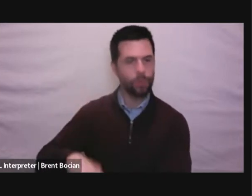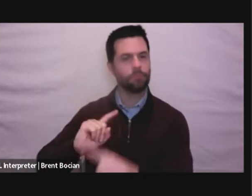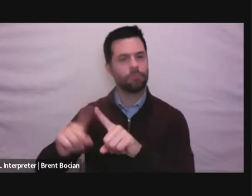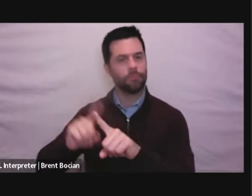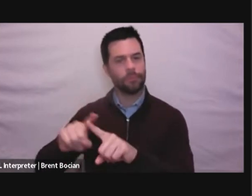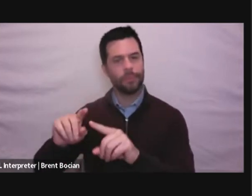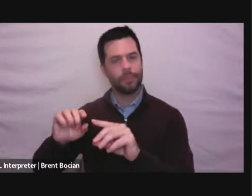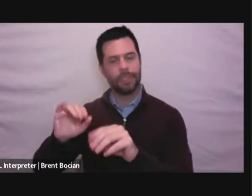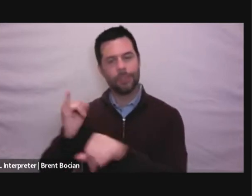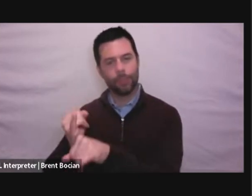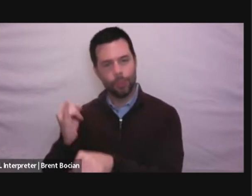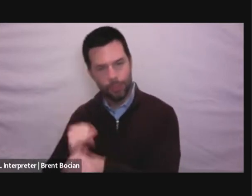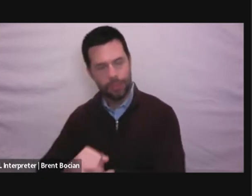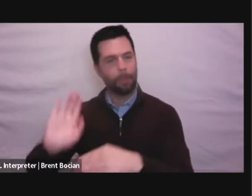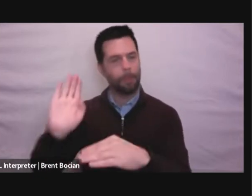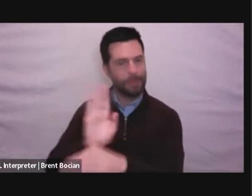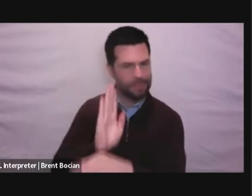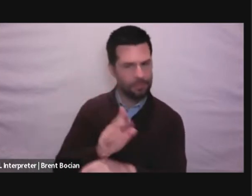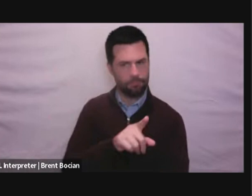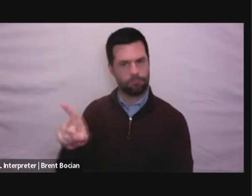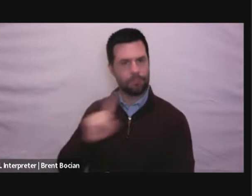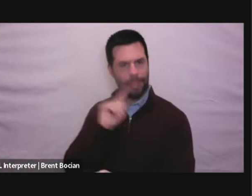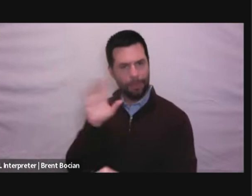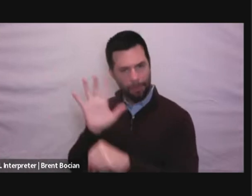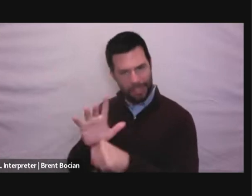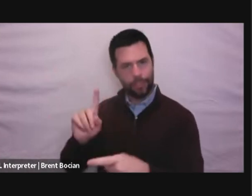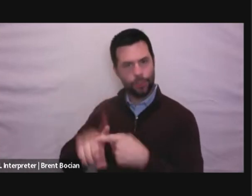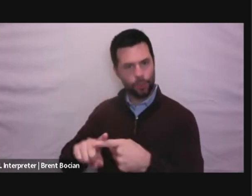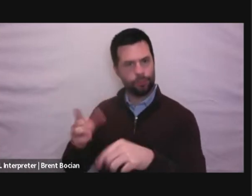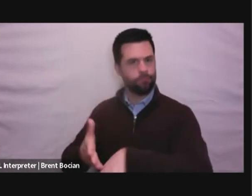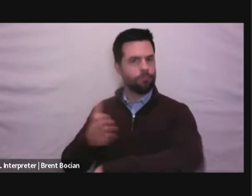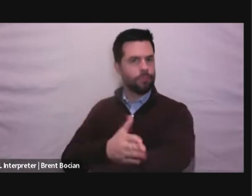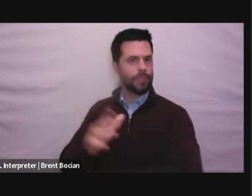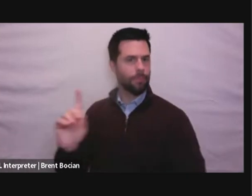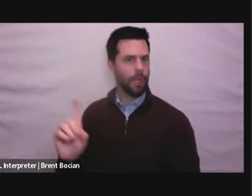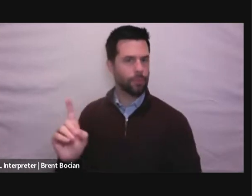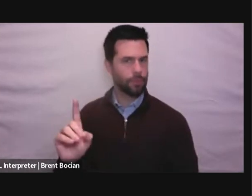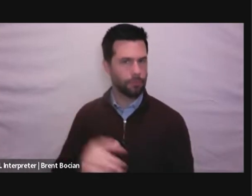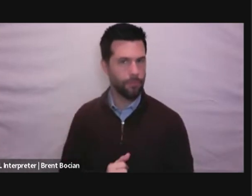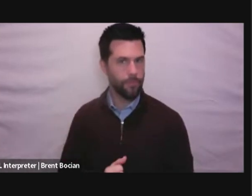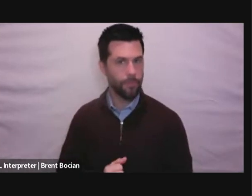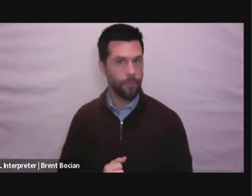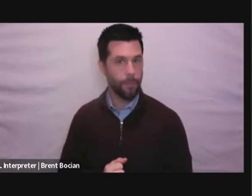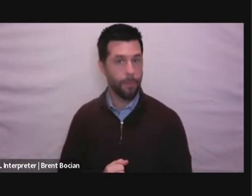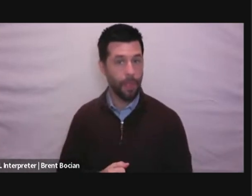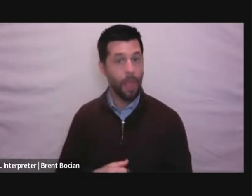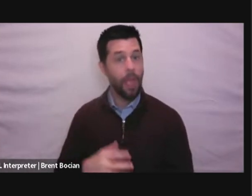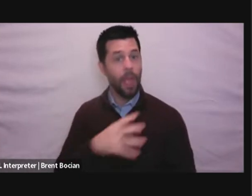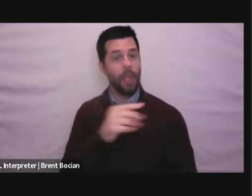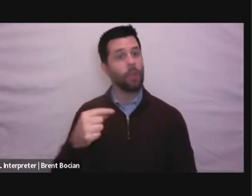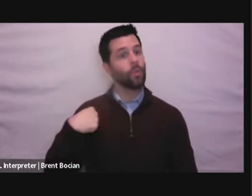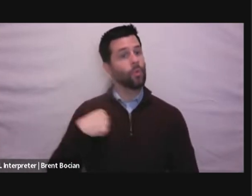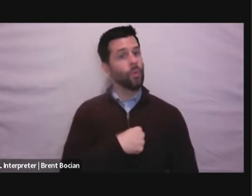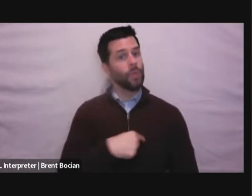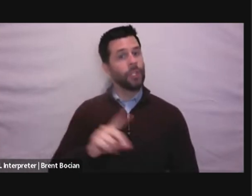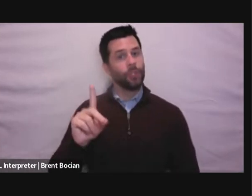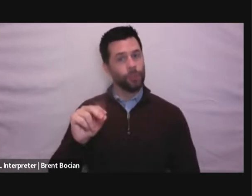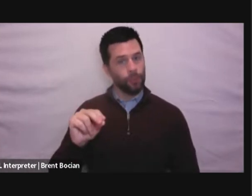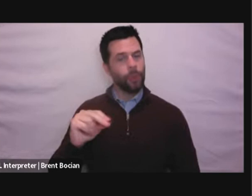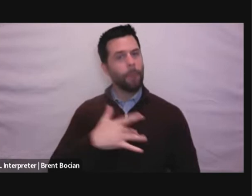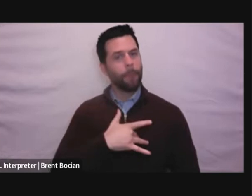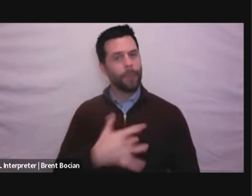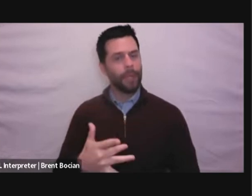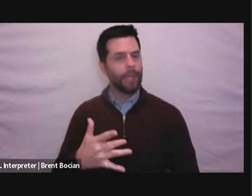businesses and others who are committed to democracy's renewal and its spread. But we do have a tendency sometimes to overlook